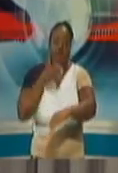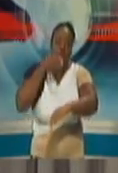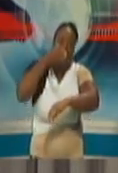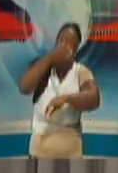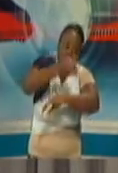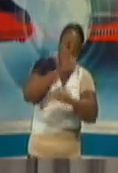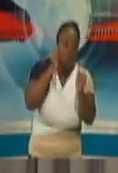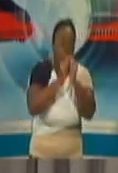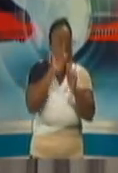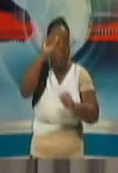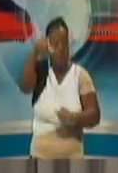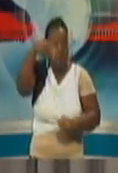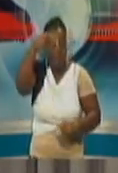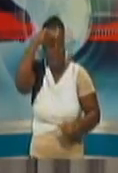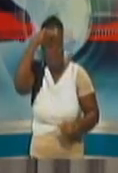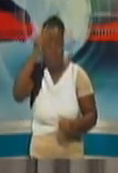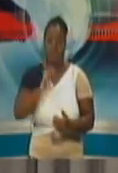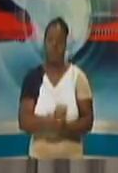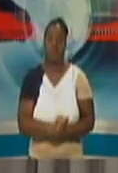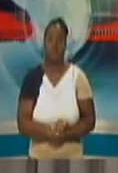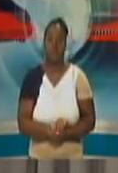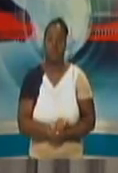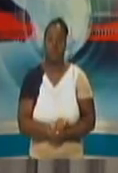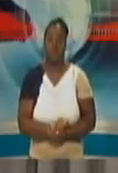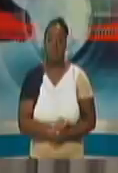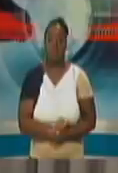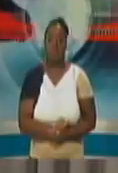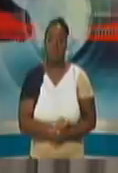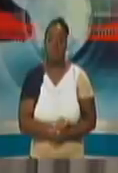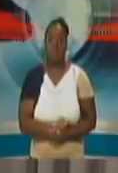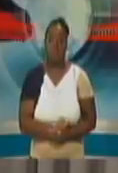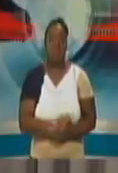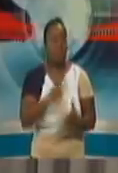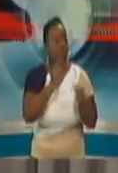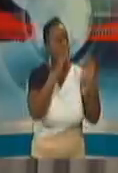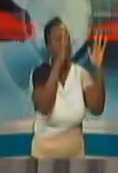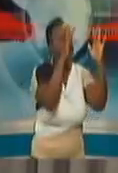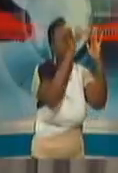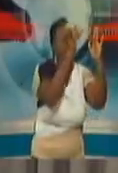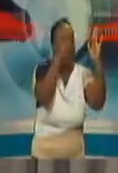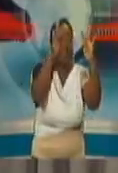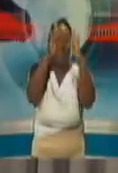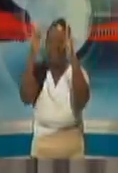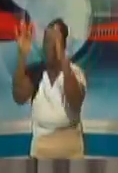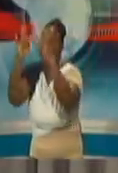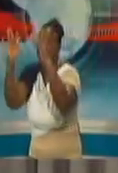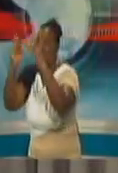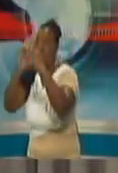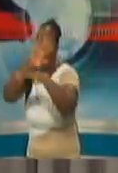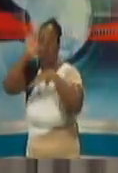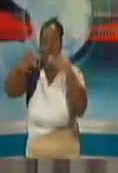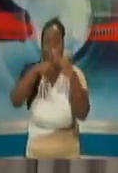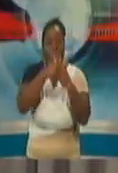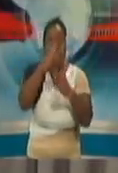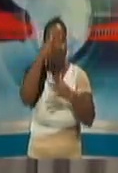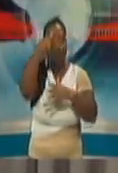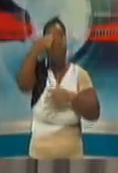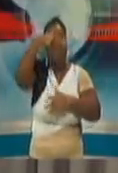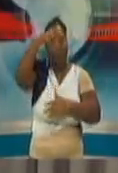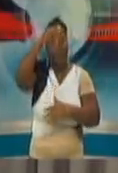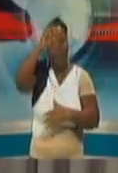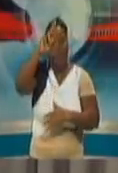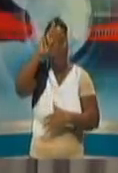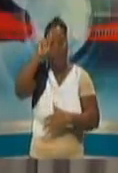having a connectivity between, let's say, all of the ports, the single electronic window and the customs so that we have that